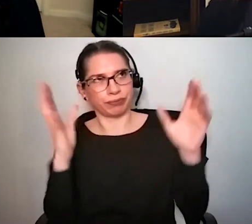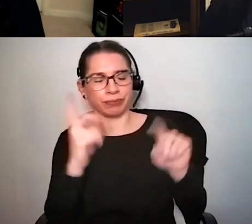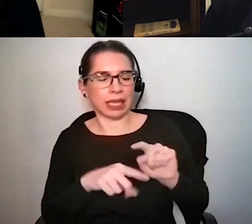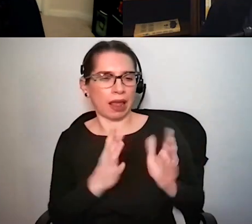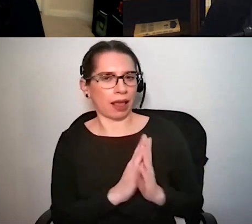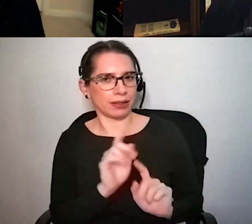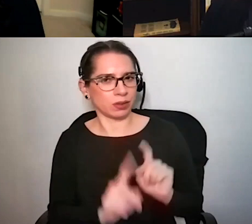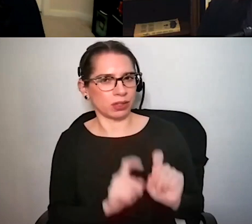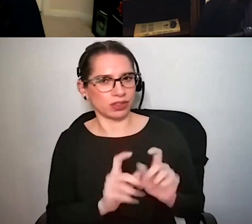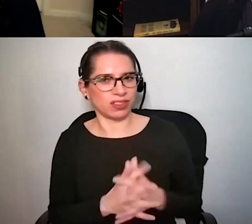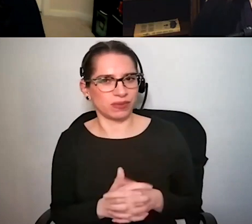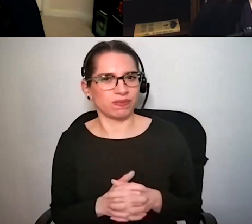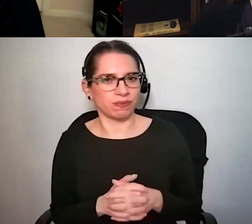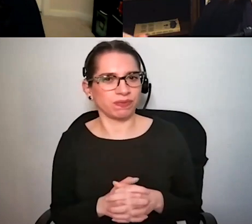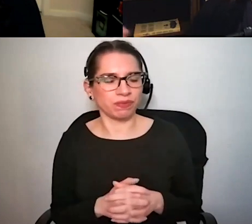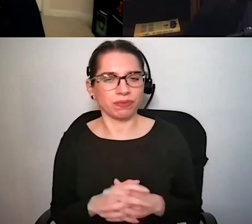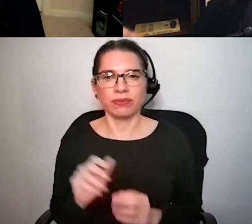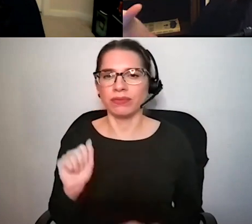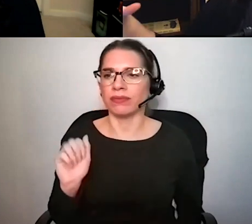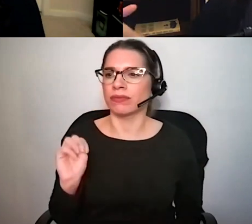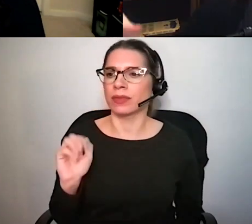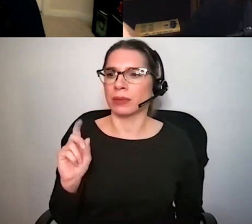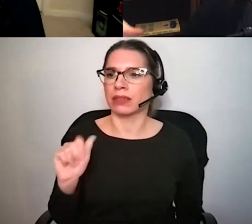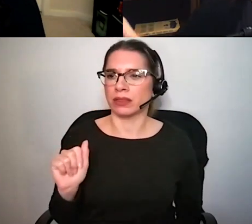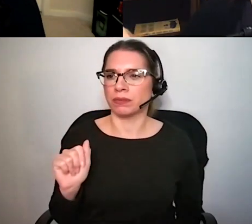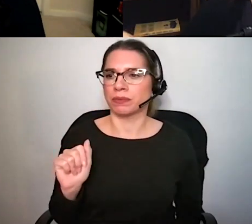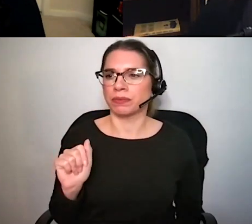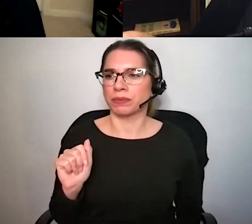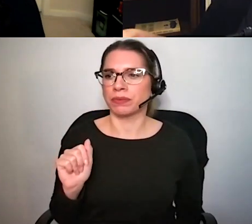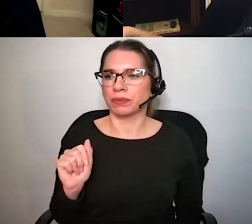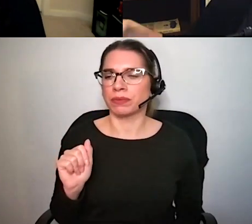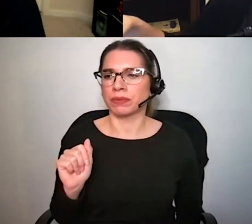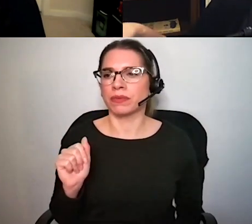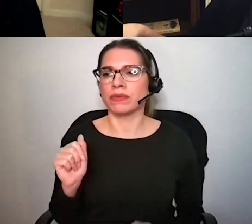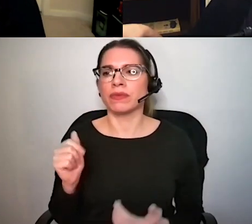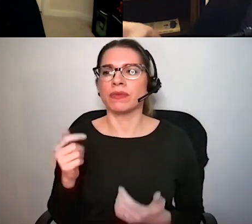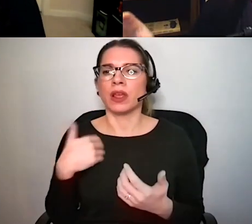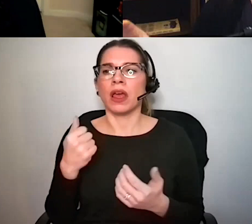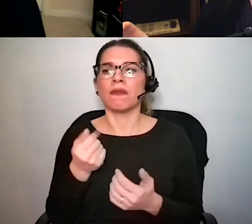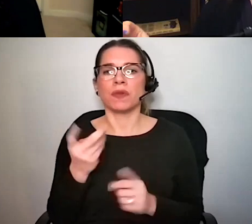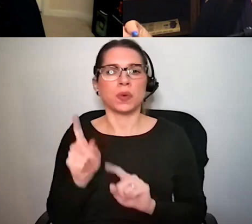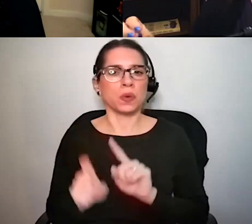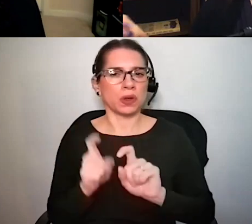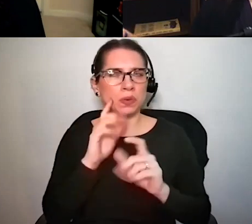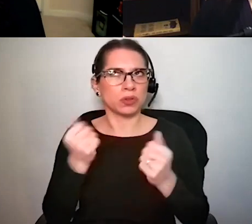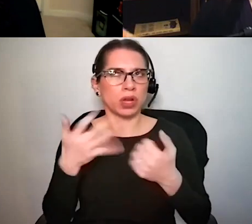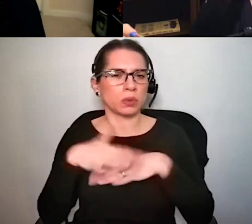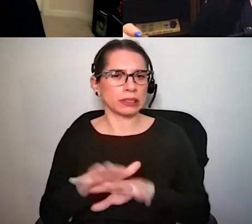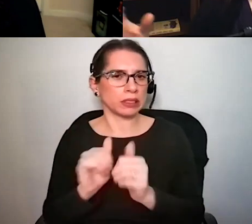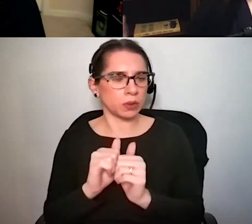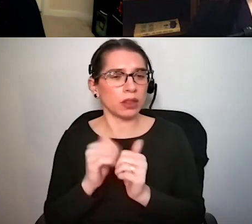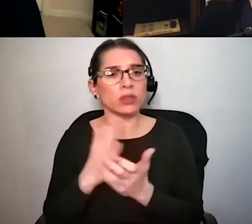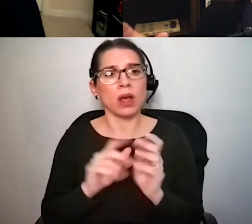we've had a couple of questions and I'm going to sort of try and meld them together um a couple of questions about noise